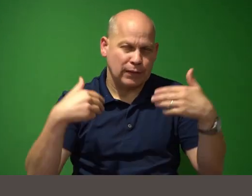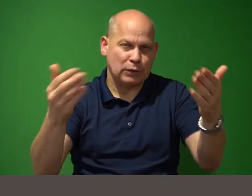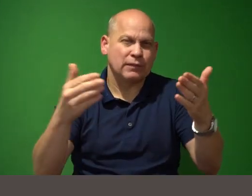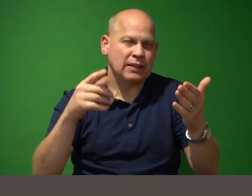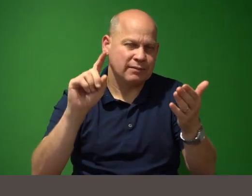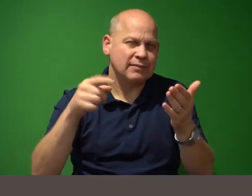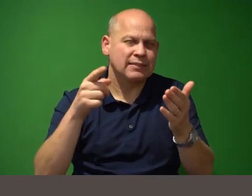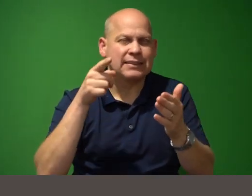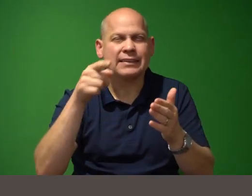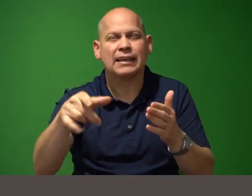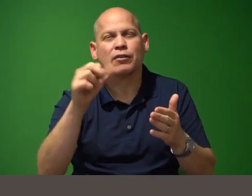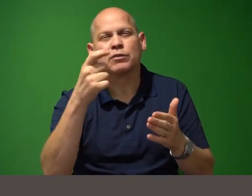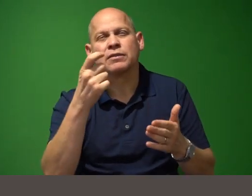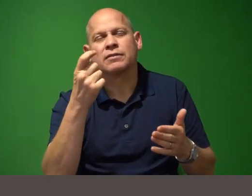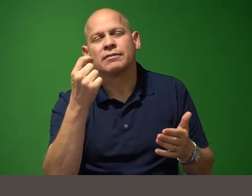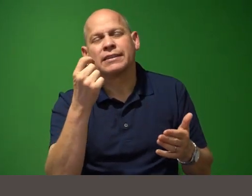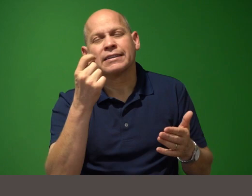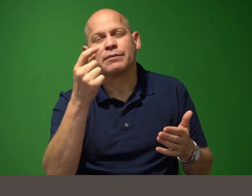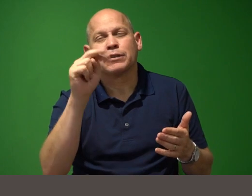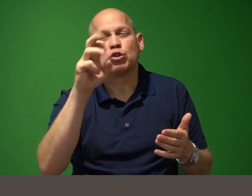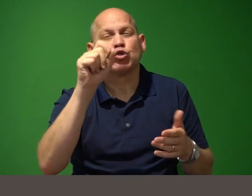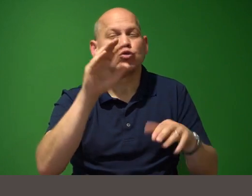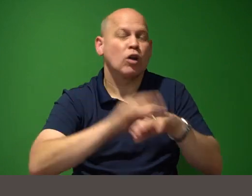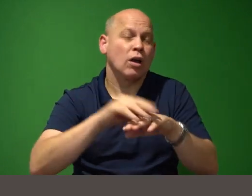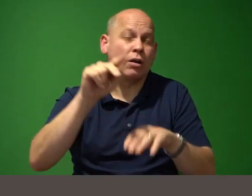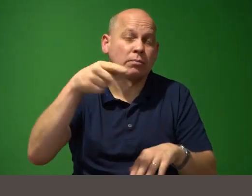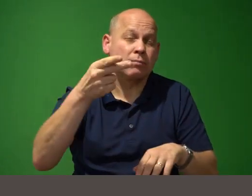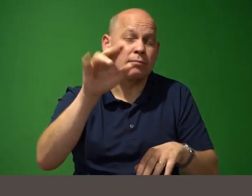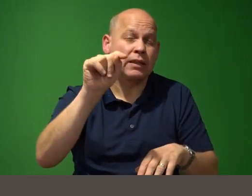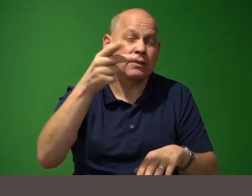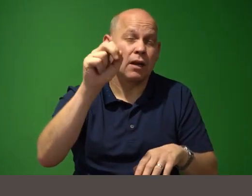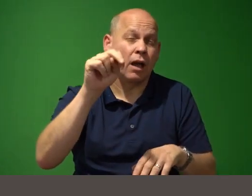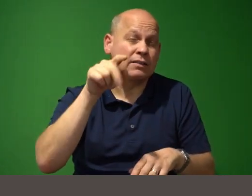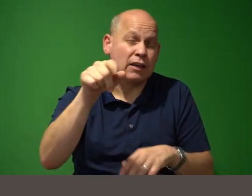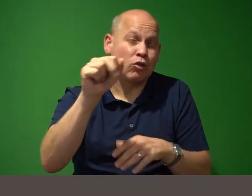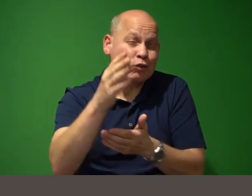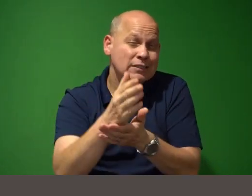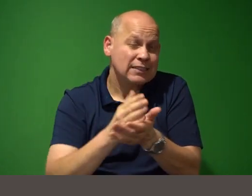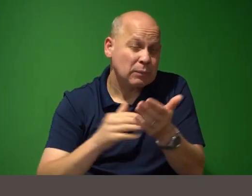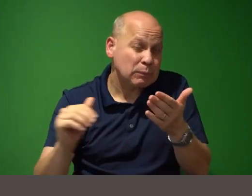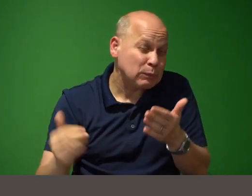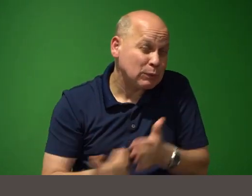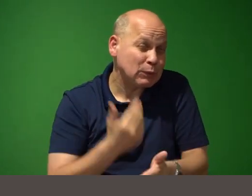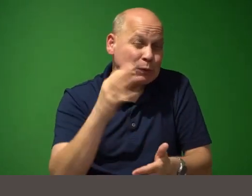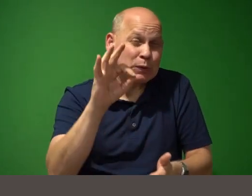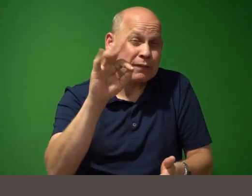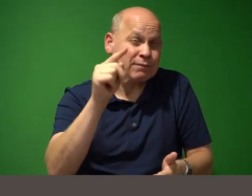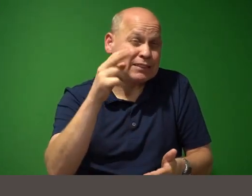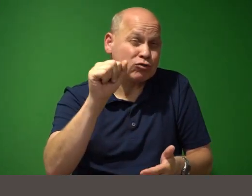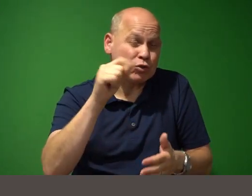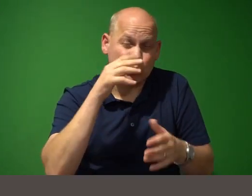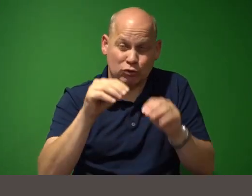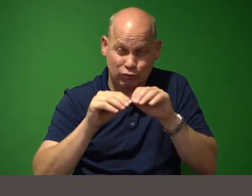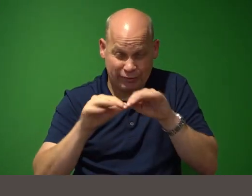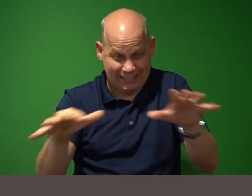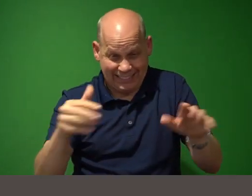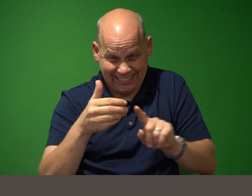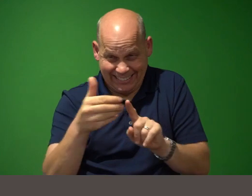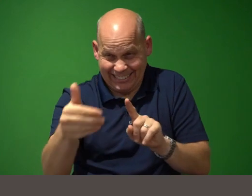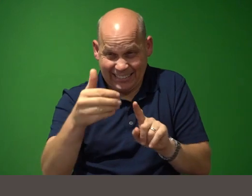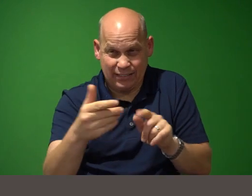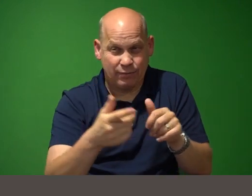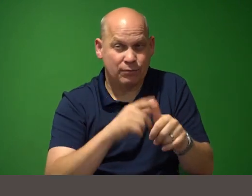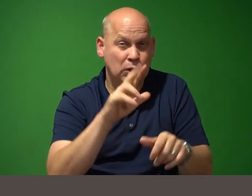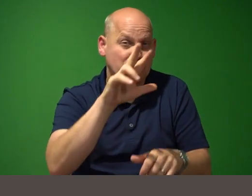news on the python front there are some new features that are being released going from 3.11 through to 3